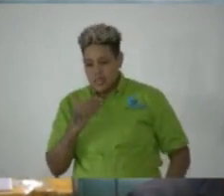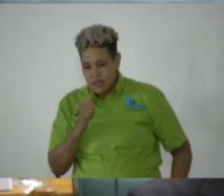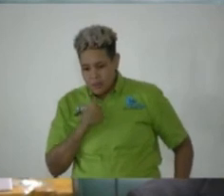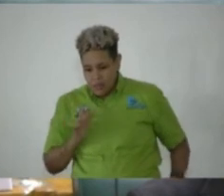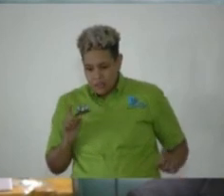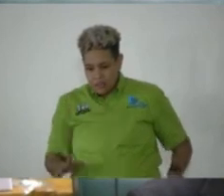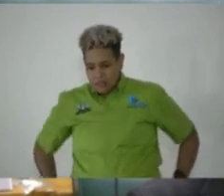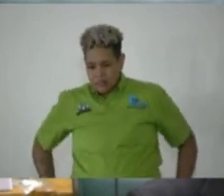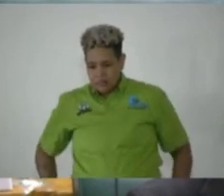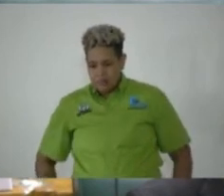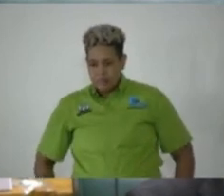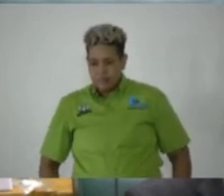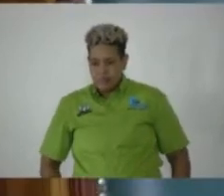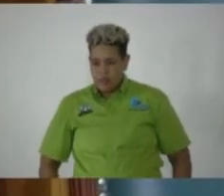Speaker.